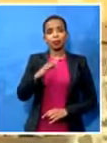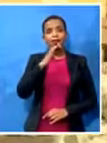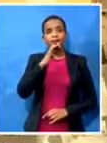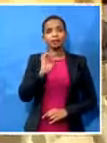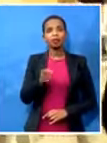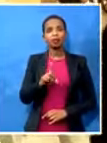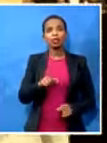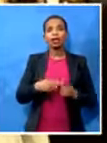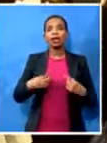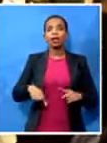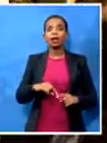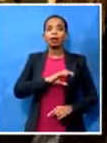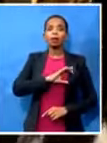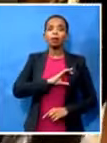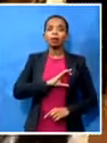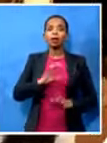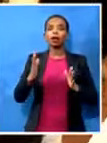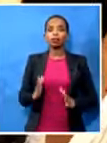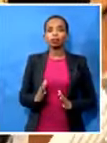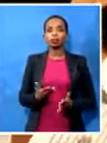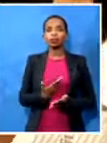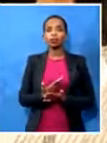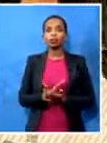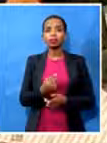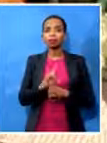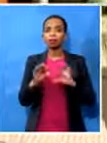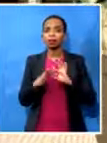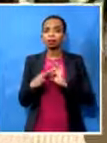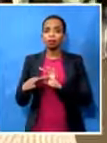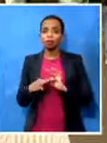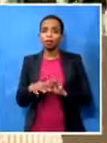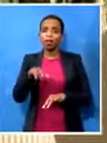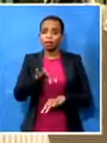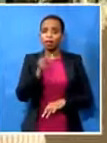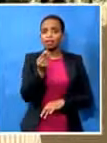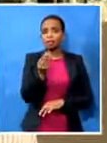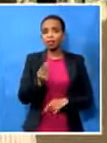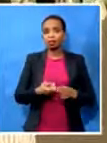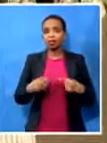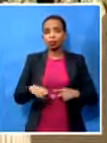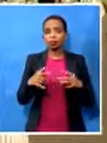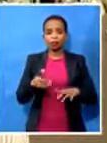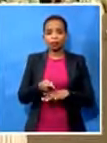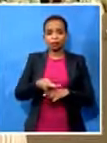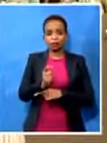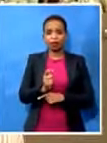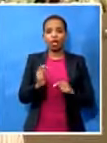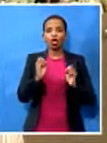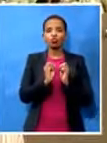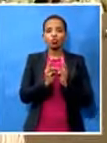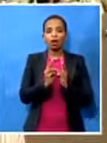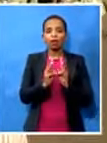collaborations. And with that money, we've already fed over 12 million meals we've been able to provide.